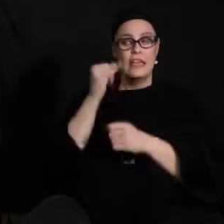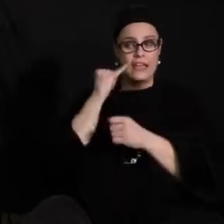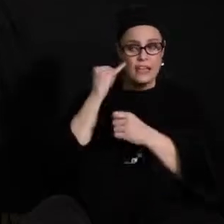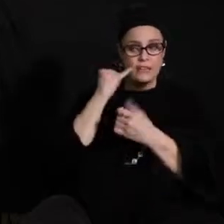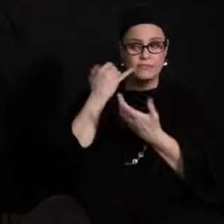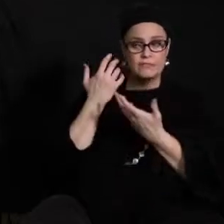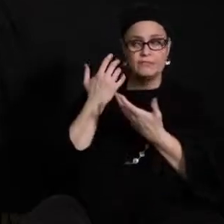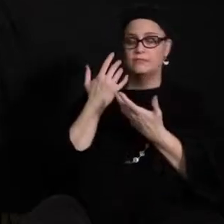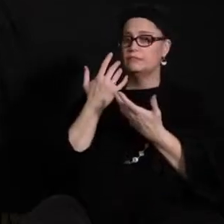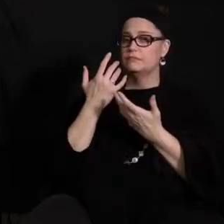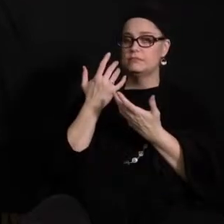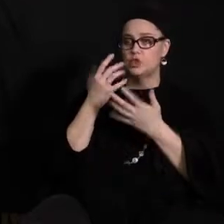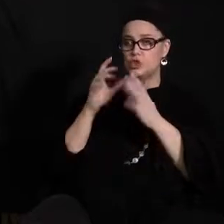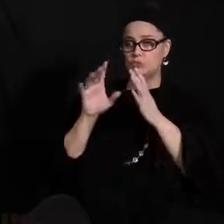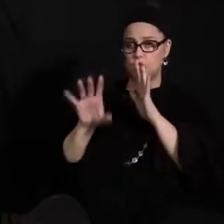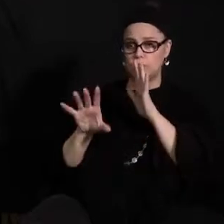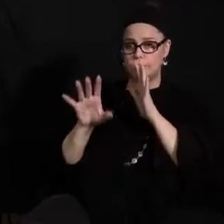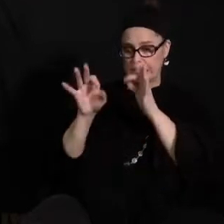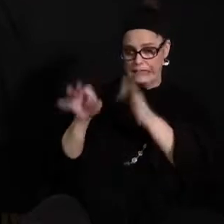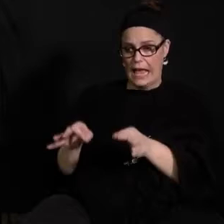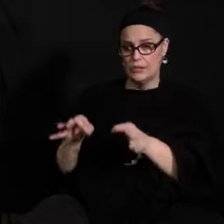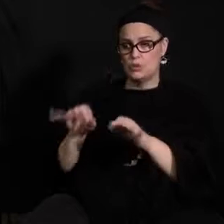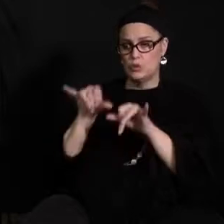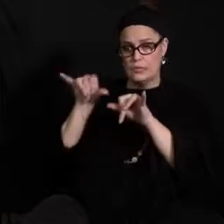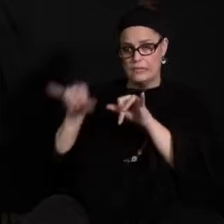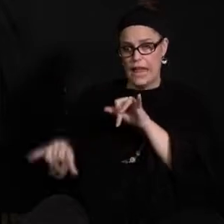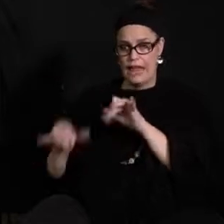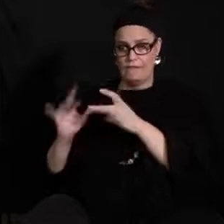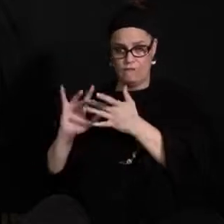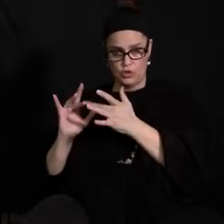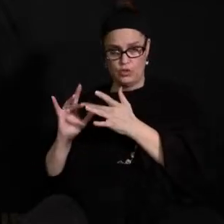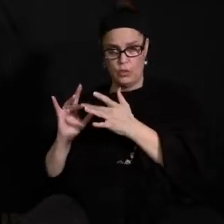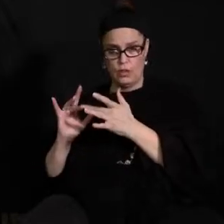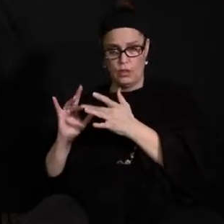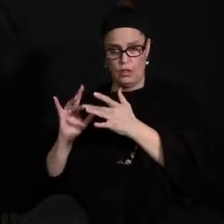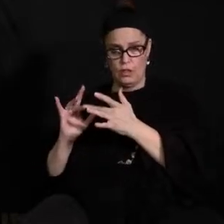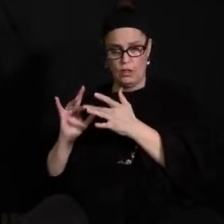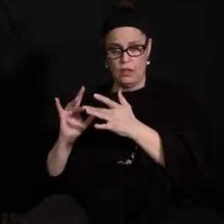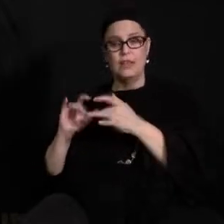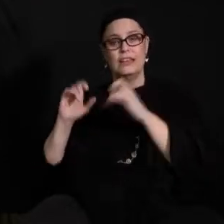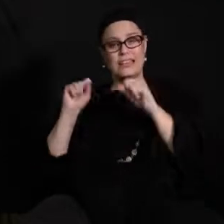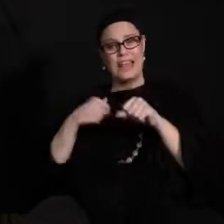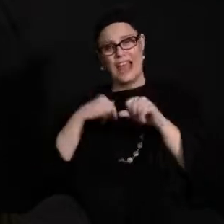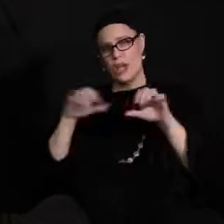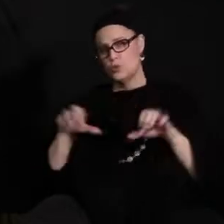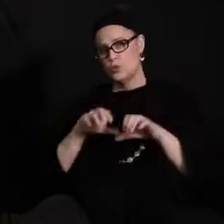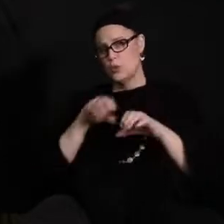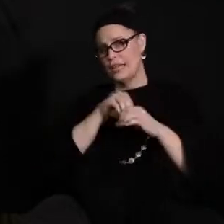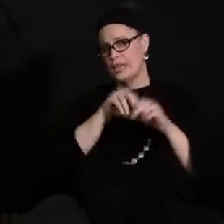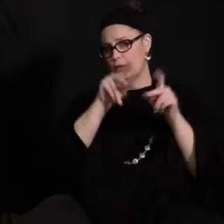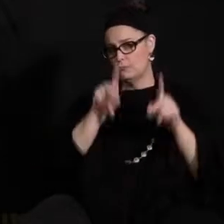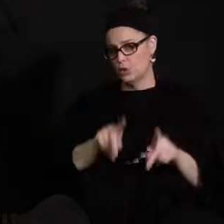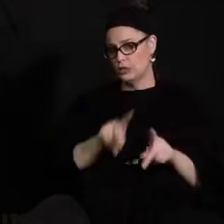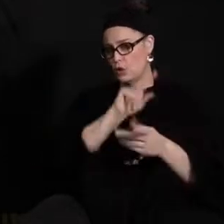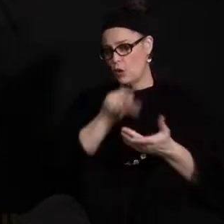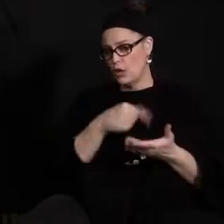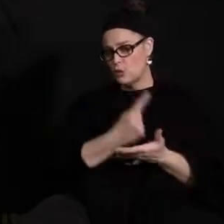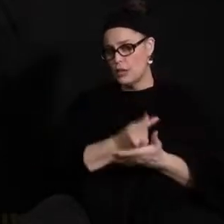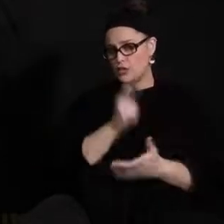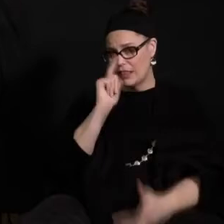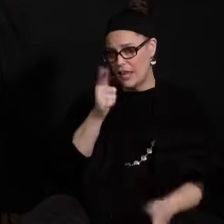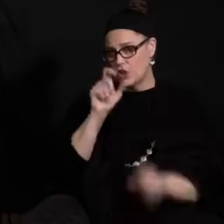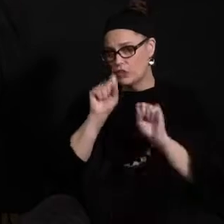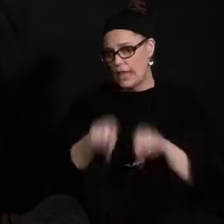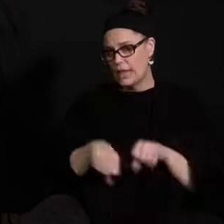to stay virtual will she be able to do uh to be an in-person graduation hi sarah this is